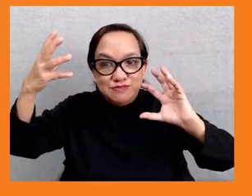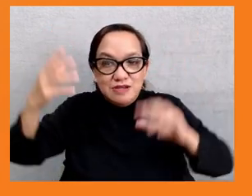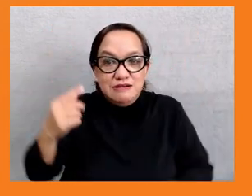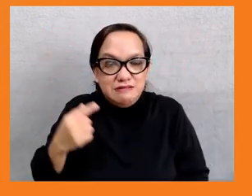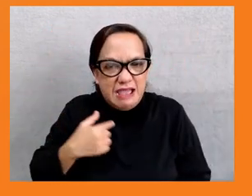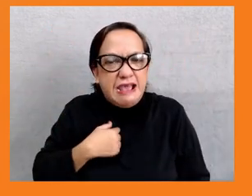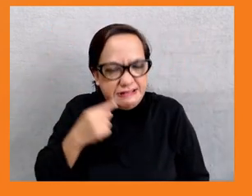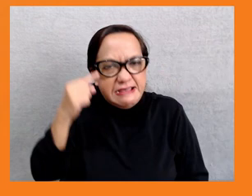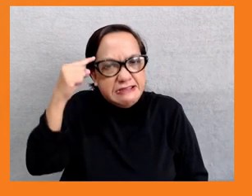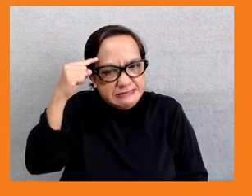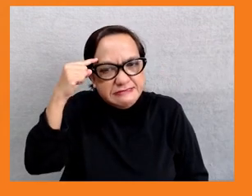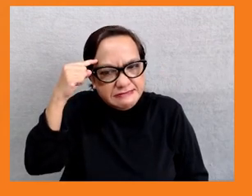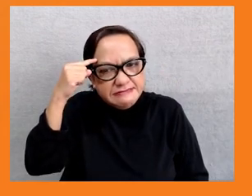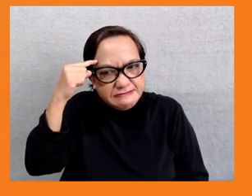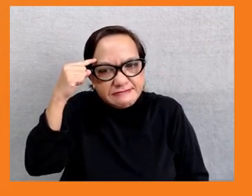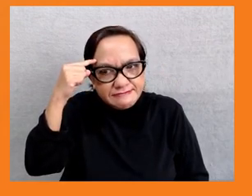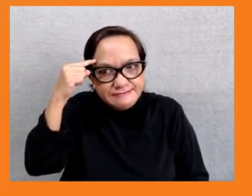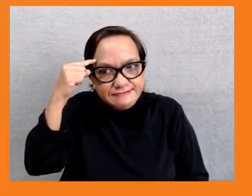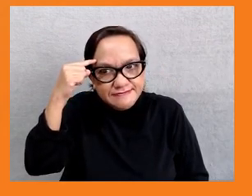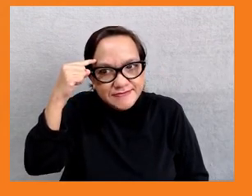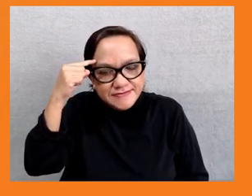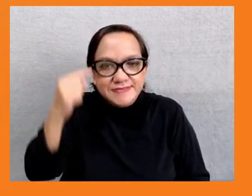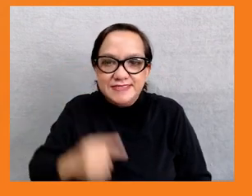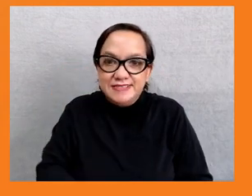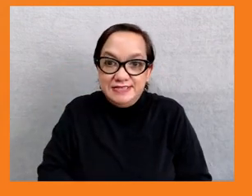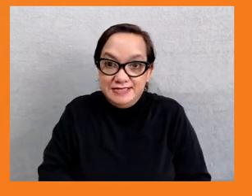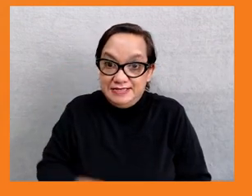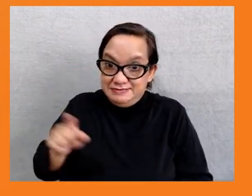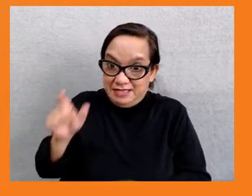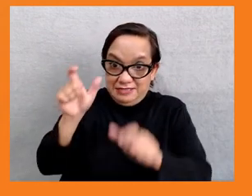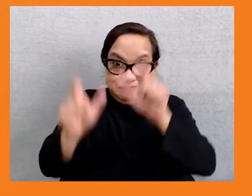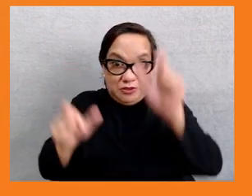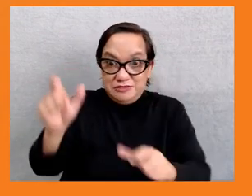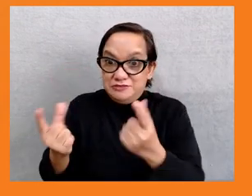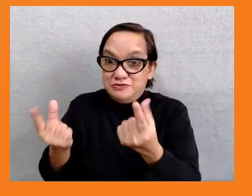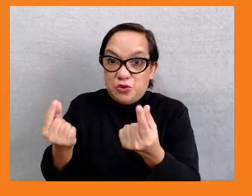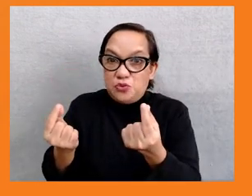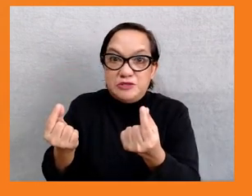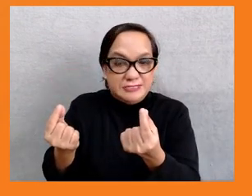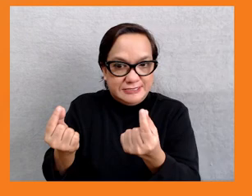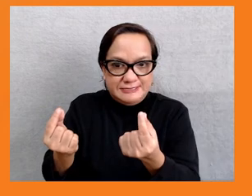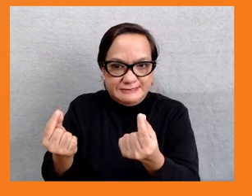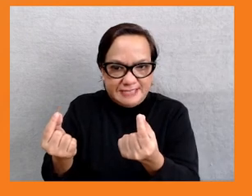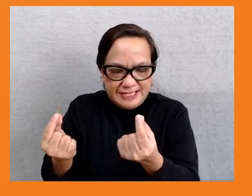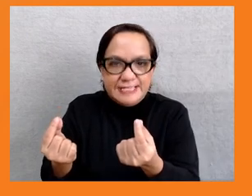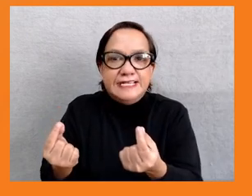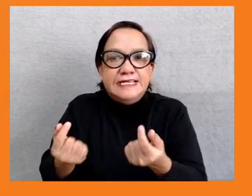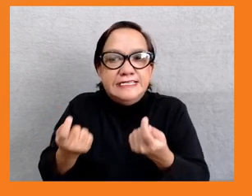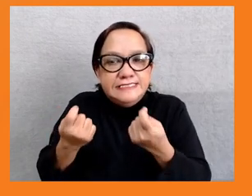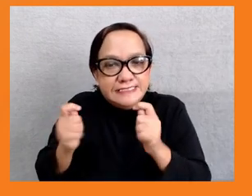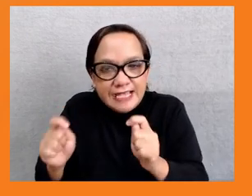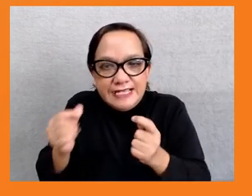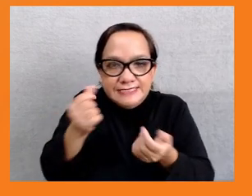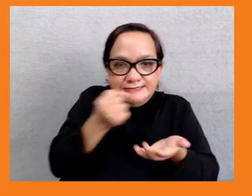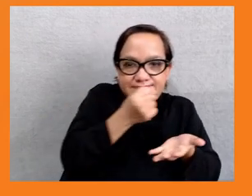of course what individuals can do of course is to try to provide relief support. That's the first thing that has to happen is just to protect the